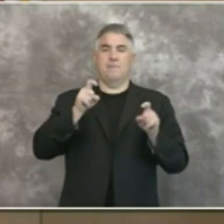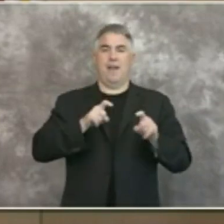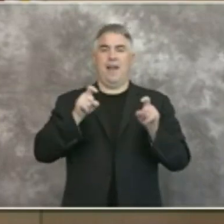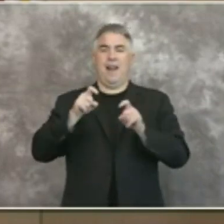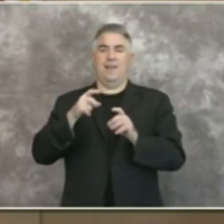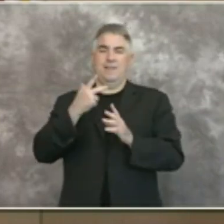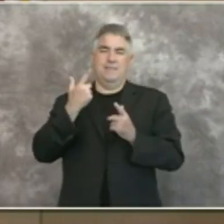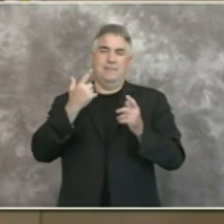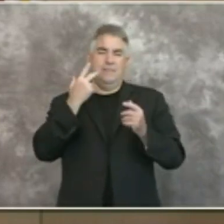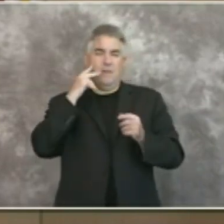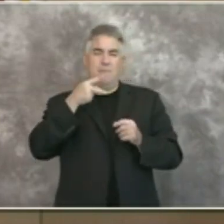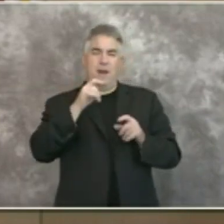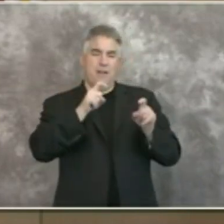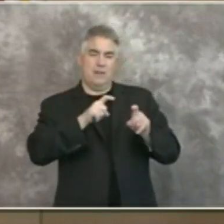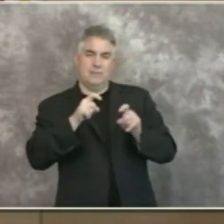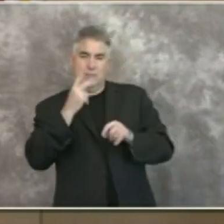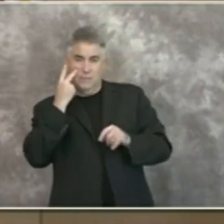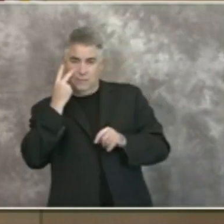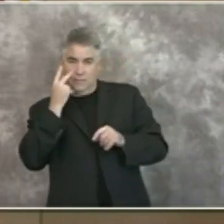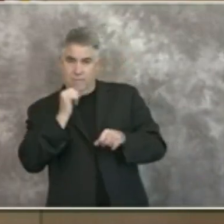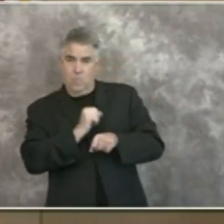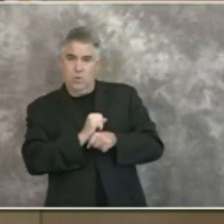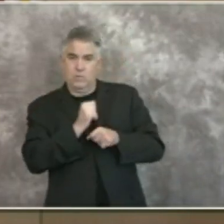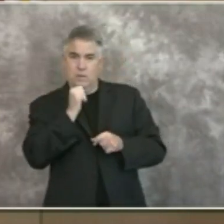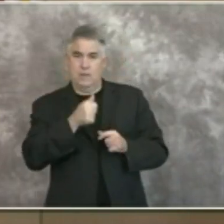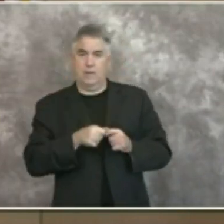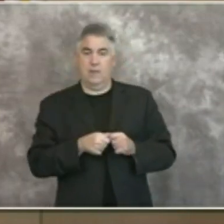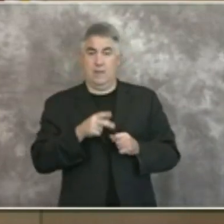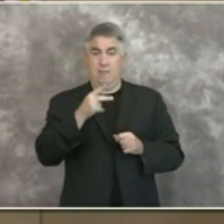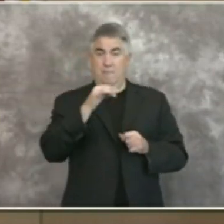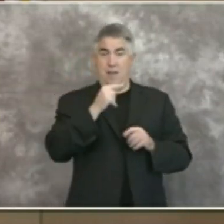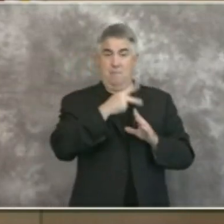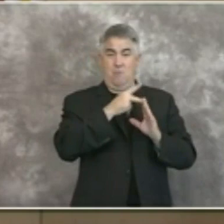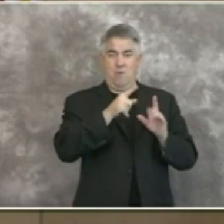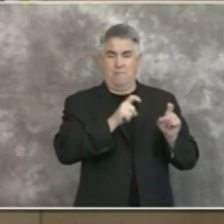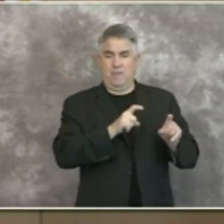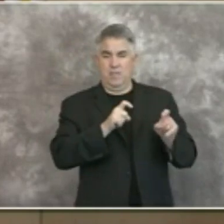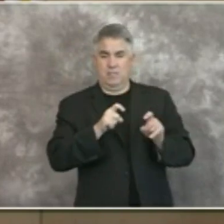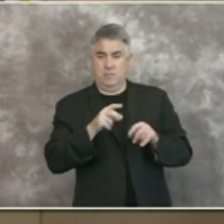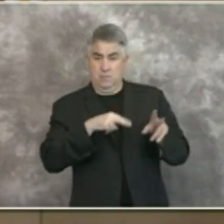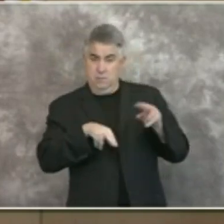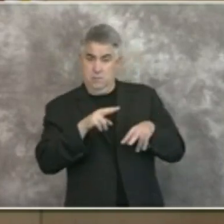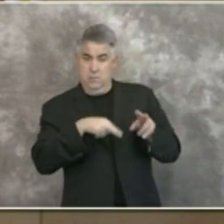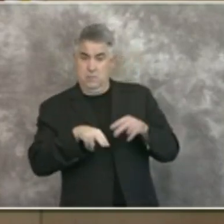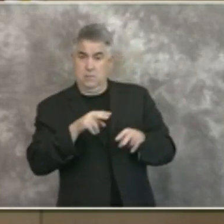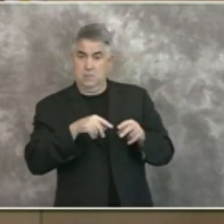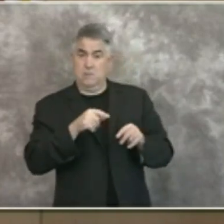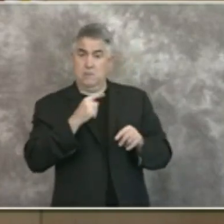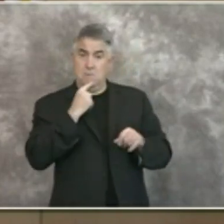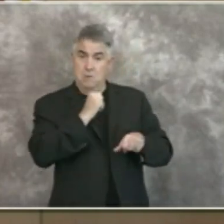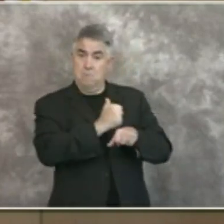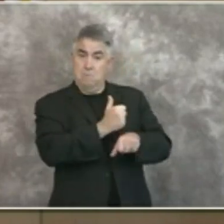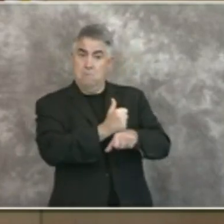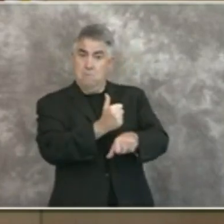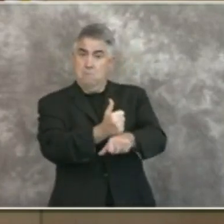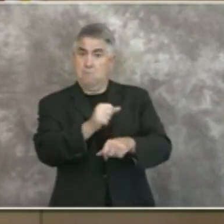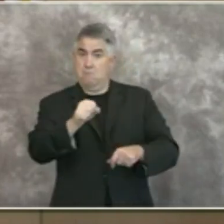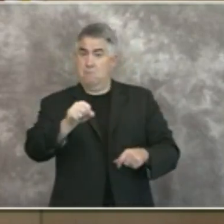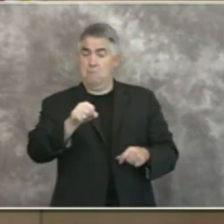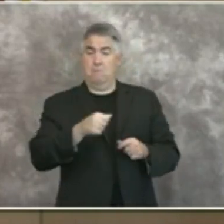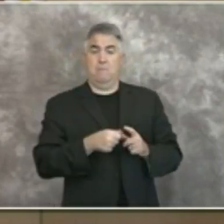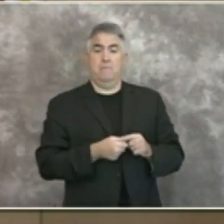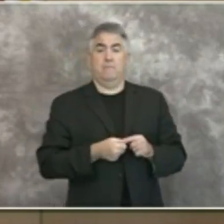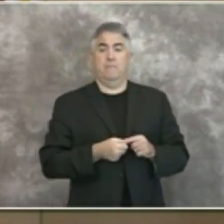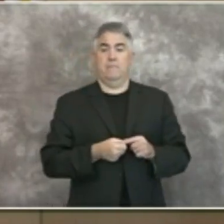thankfully some of those items on the pilot program were implemented so as this information is sent to the